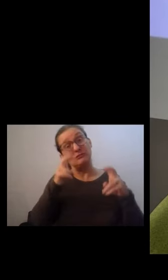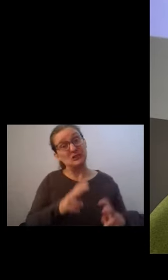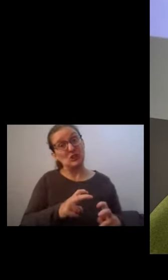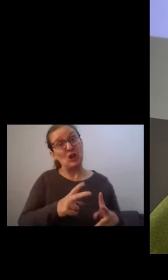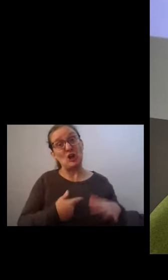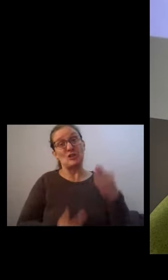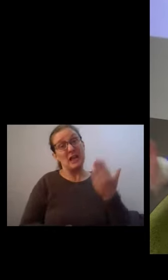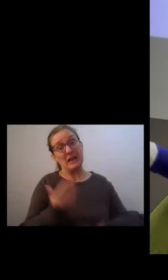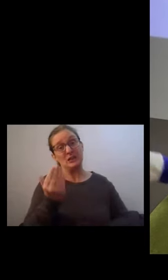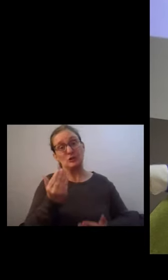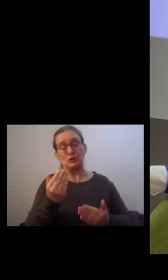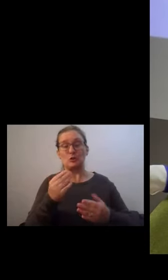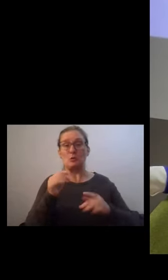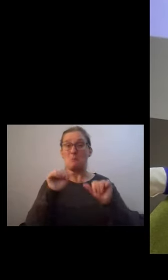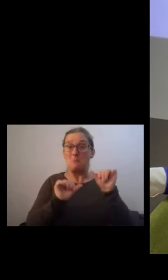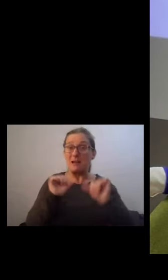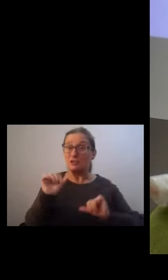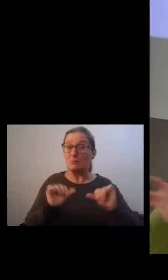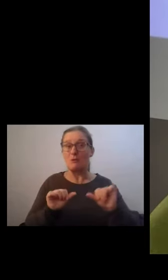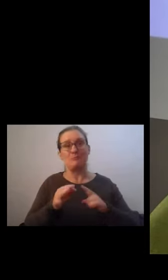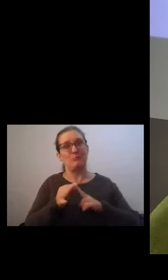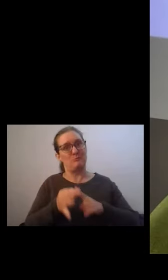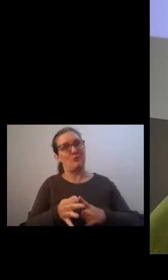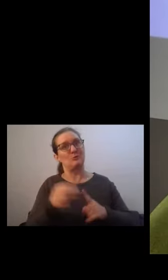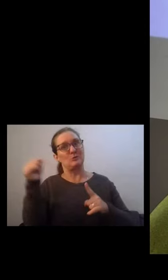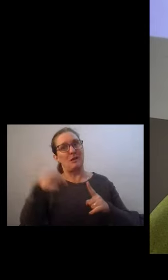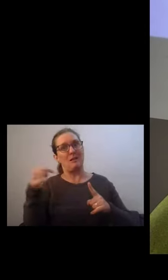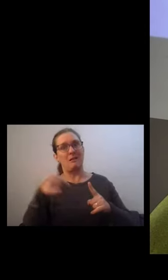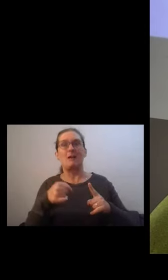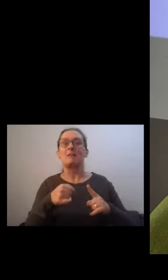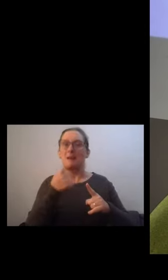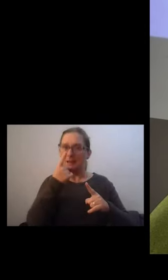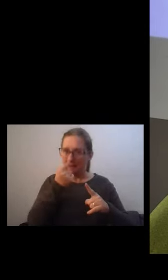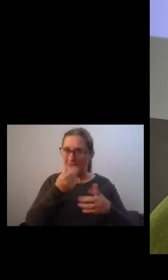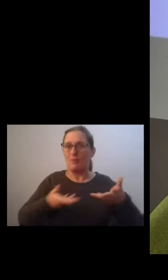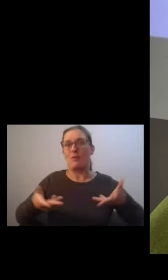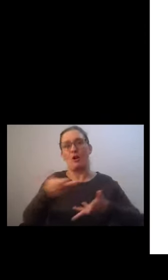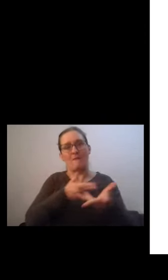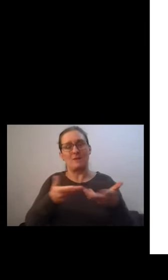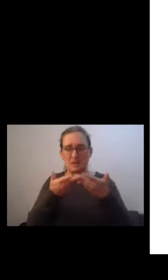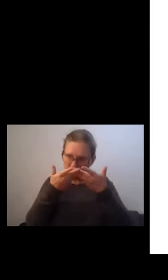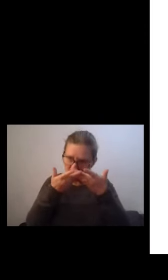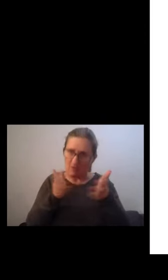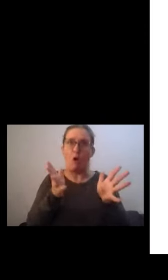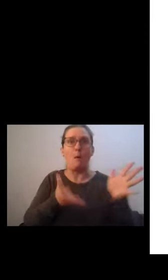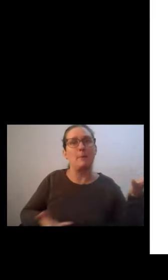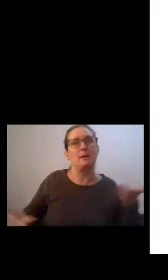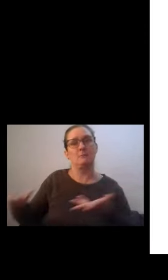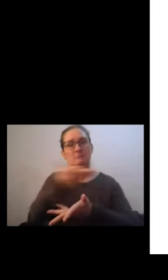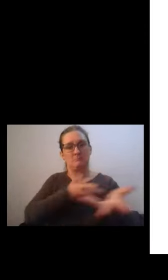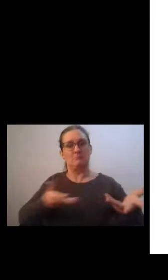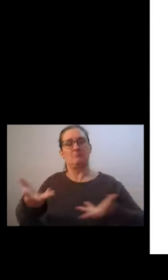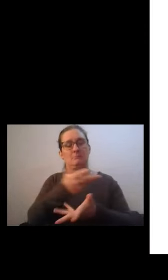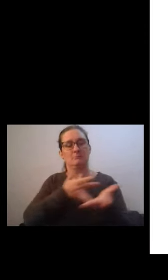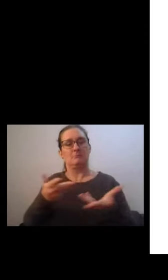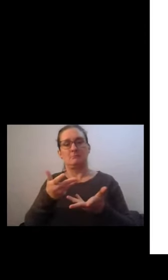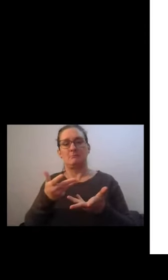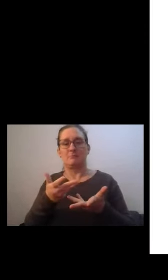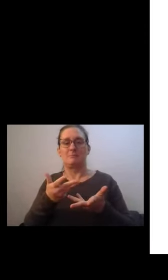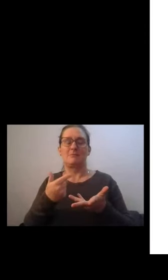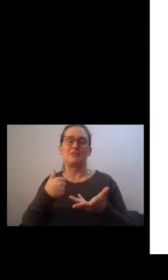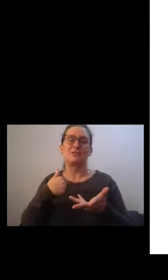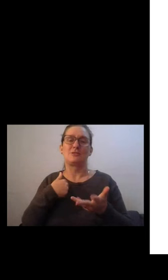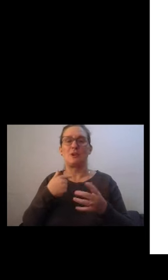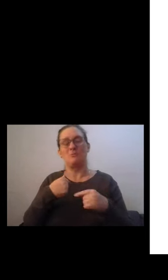proposal opens up the conversation. So, we're here at the LSE, Institute of International Inequalities. I represent the School of